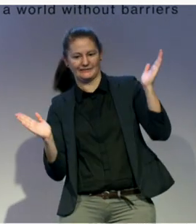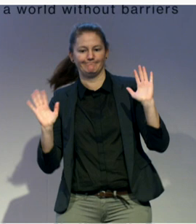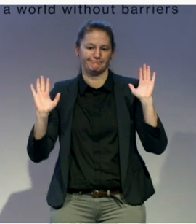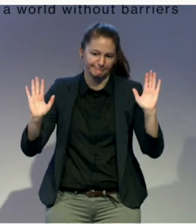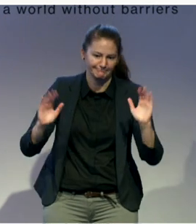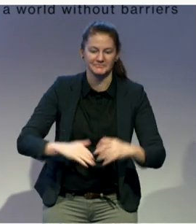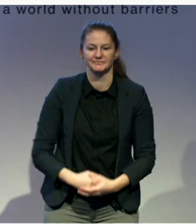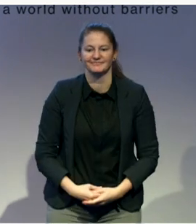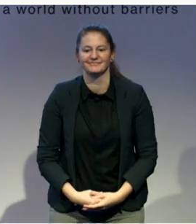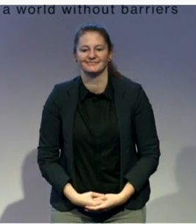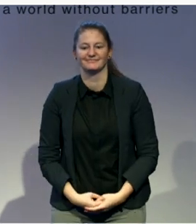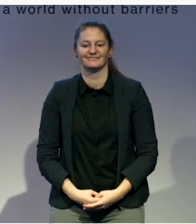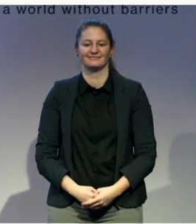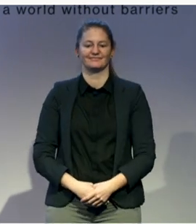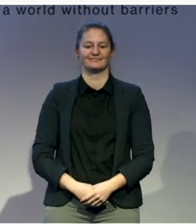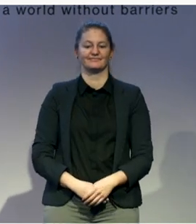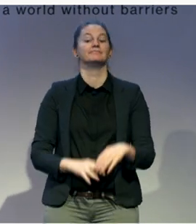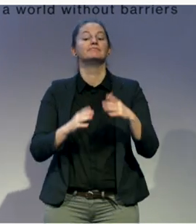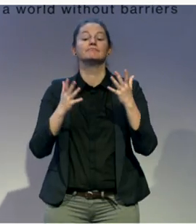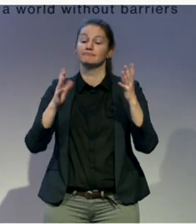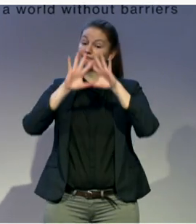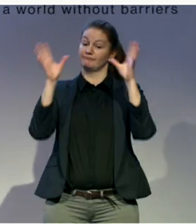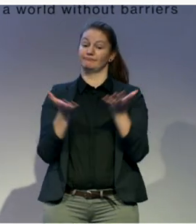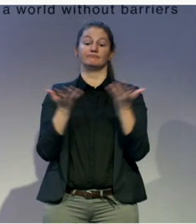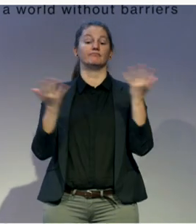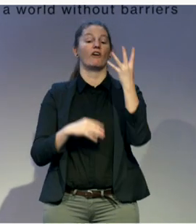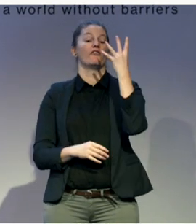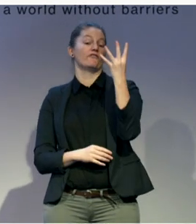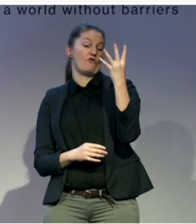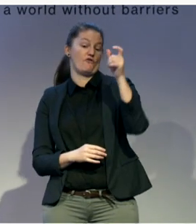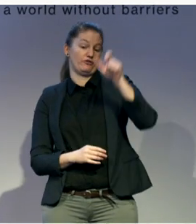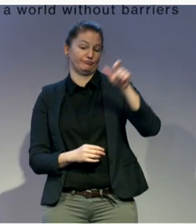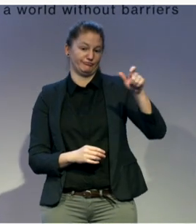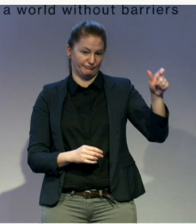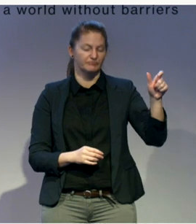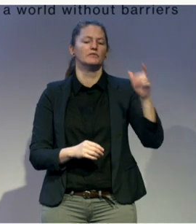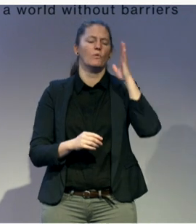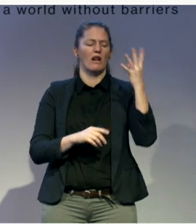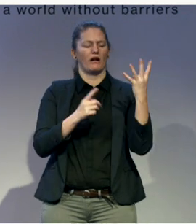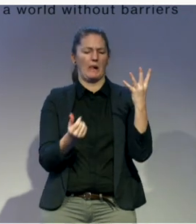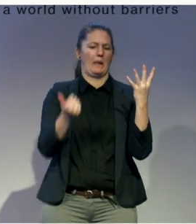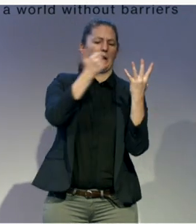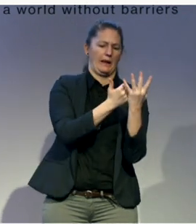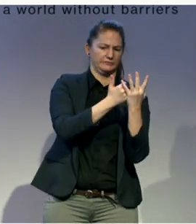throughout our time here this afternoon. As with other panels, we will go through an